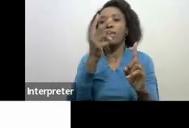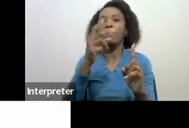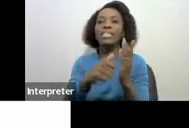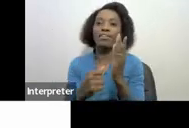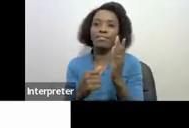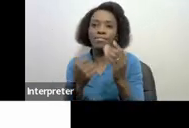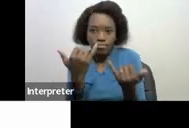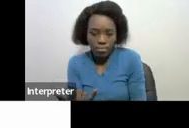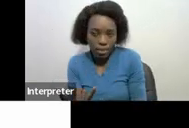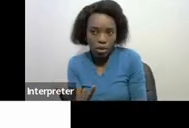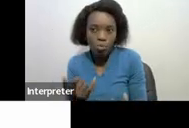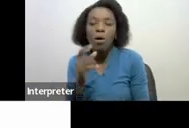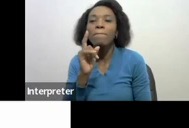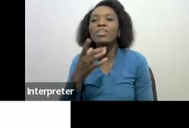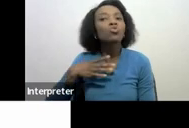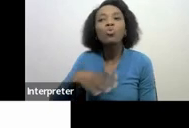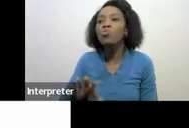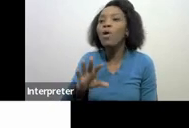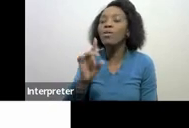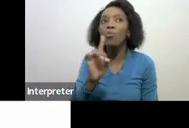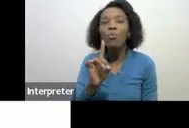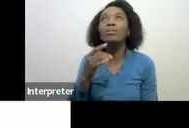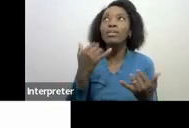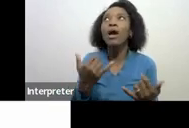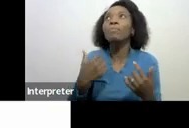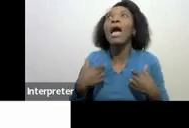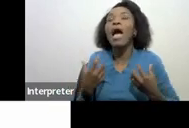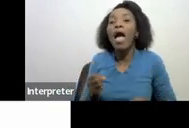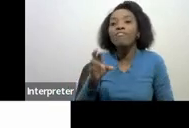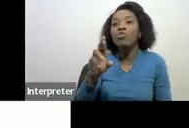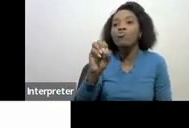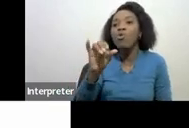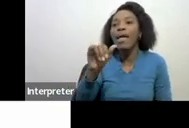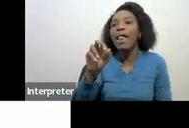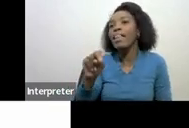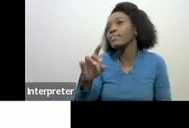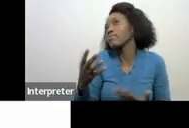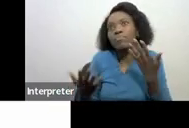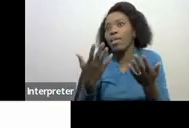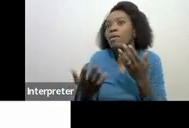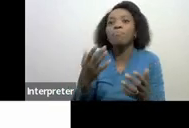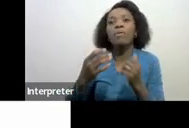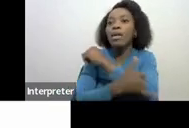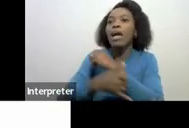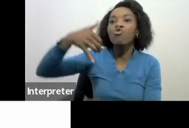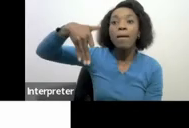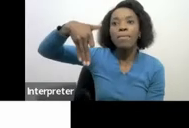we don't want a situation where you have royalties probably let's say in Namibia and then you find that Namibia has the